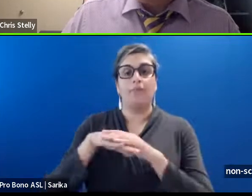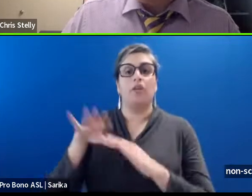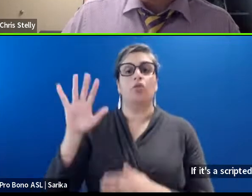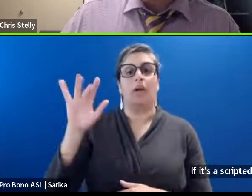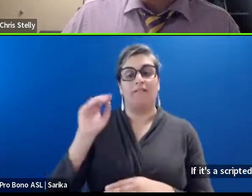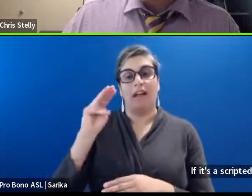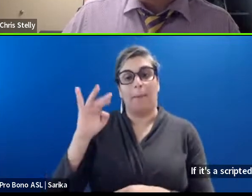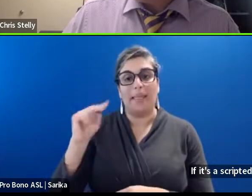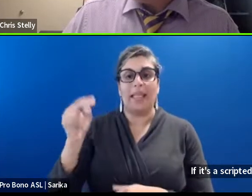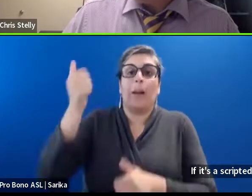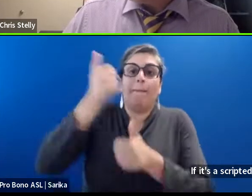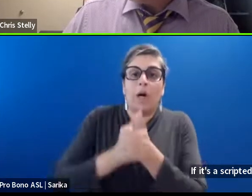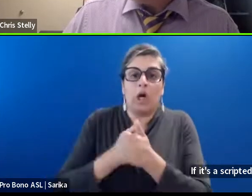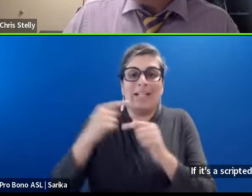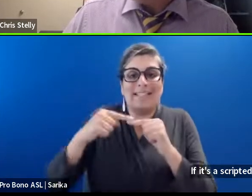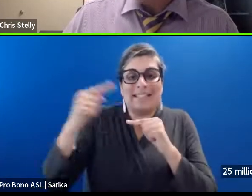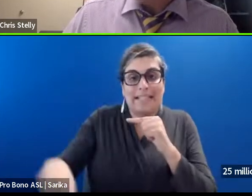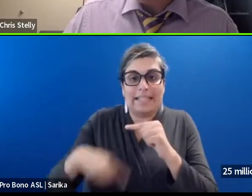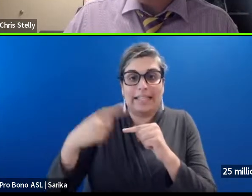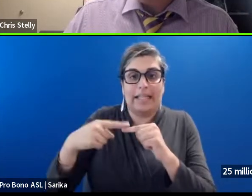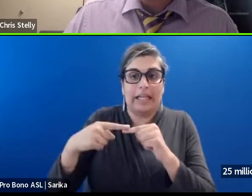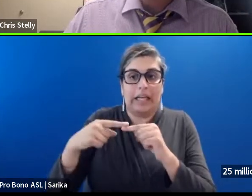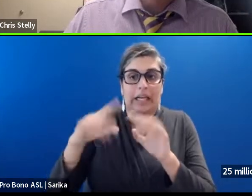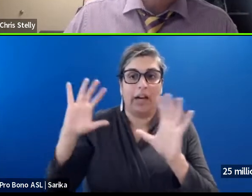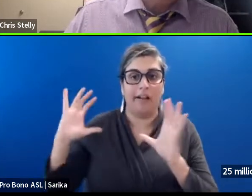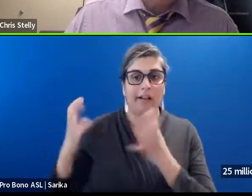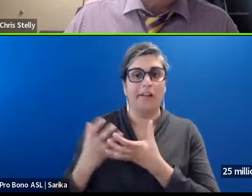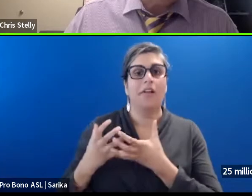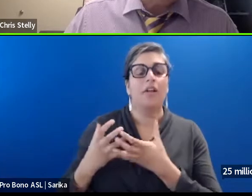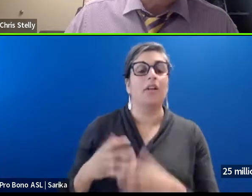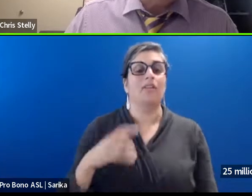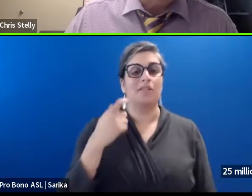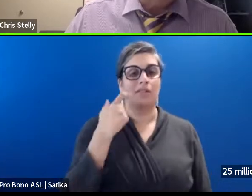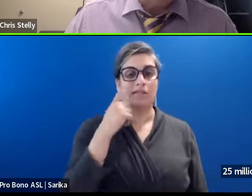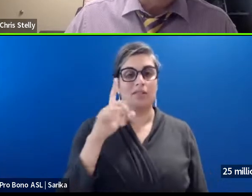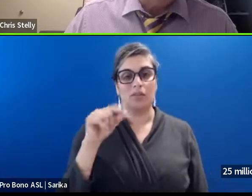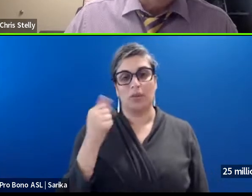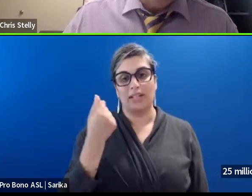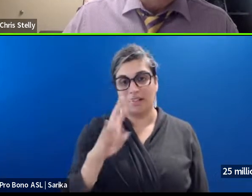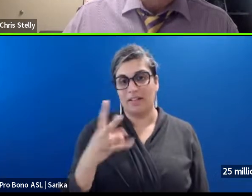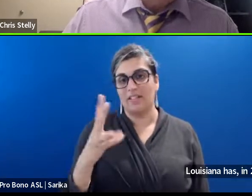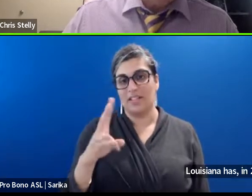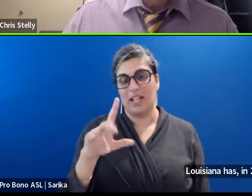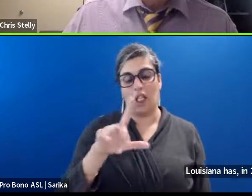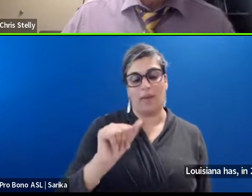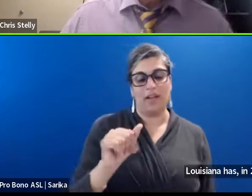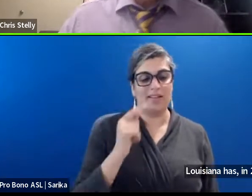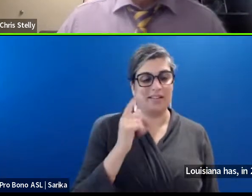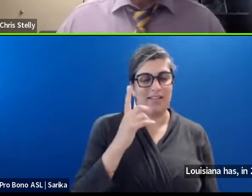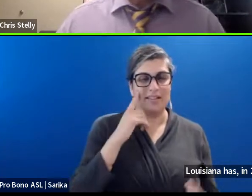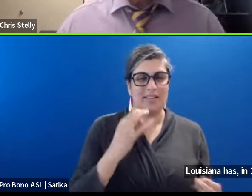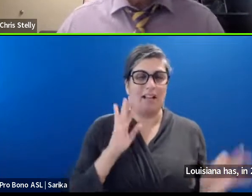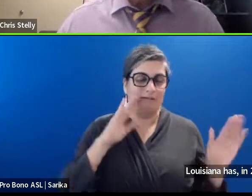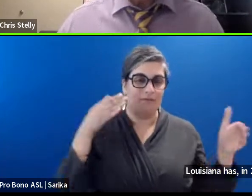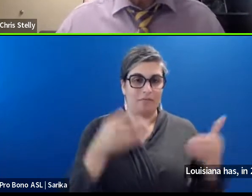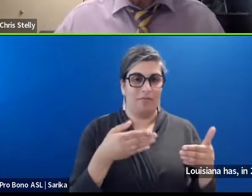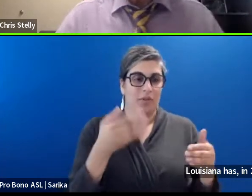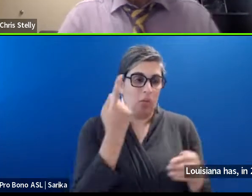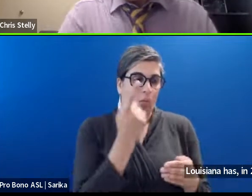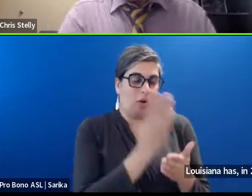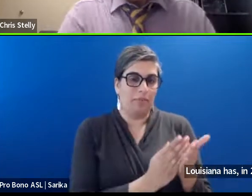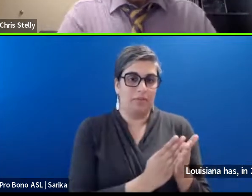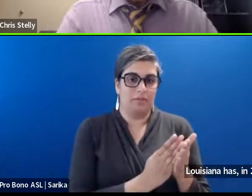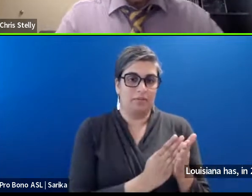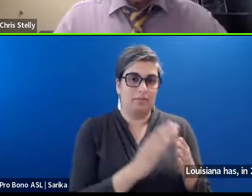Louisiana. Has. Um. In 2017. We decided to kind of focus on. One aspect of the industry. And that's